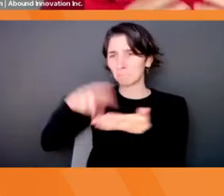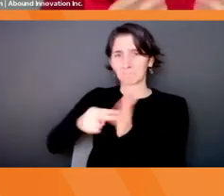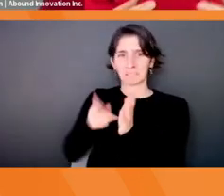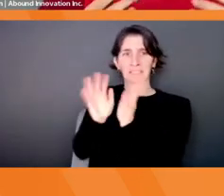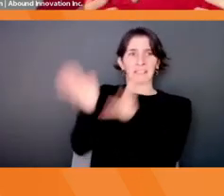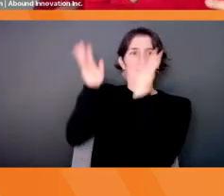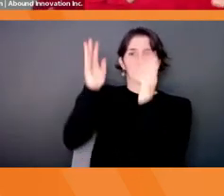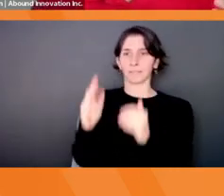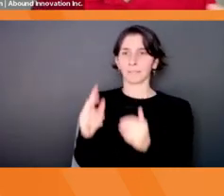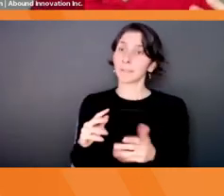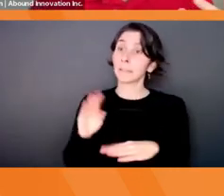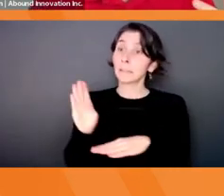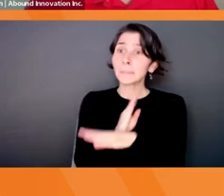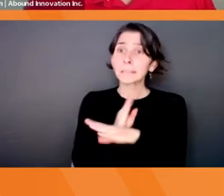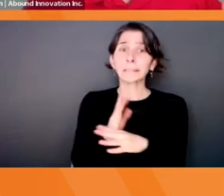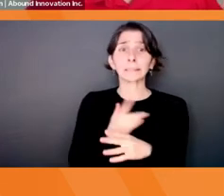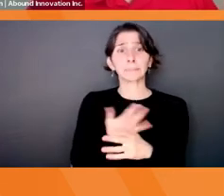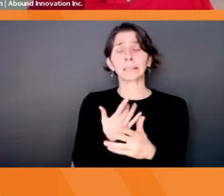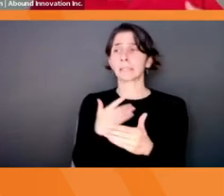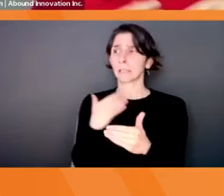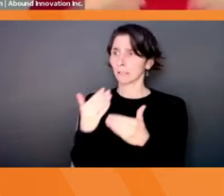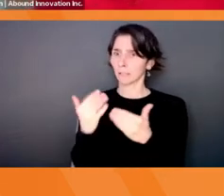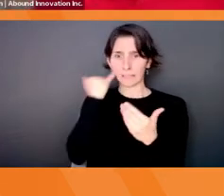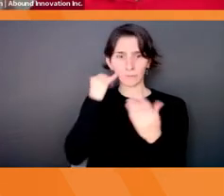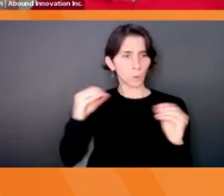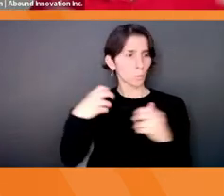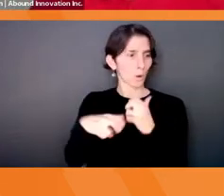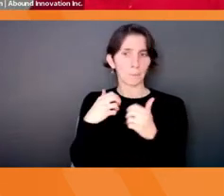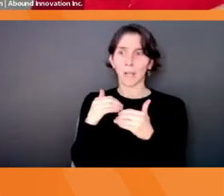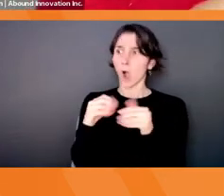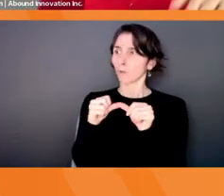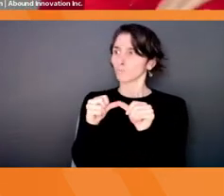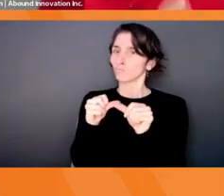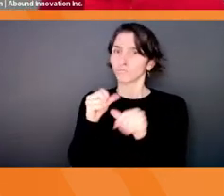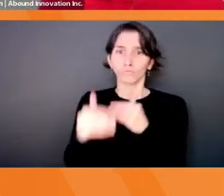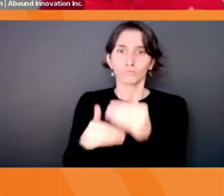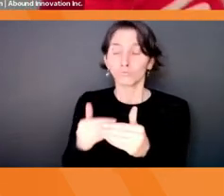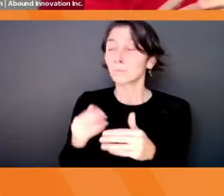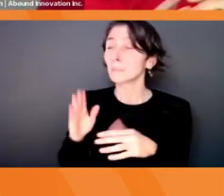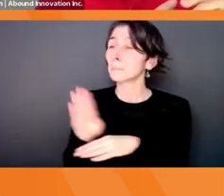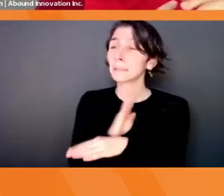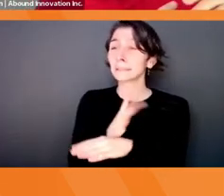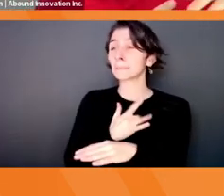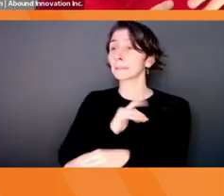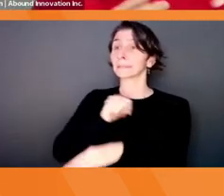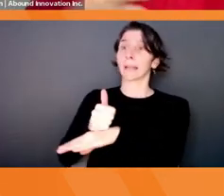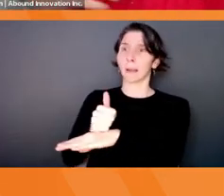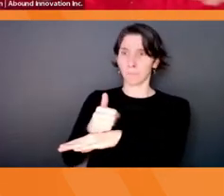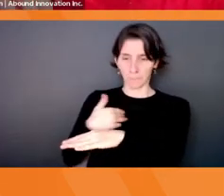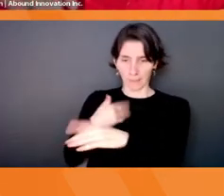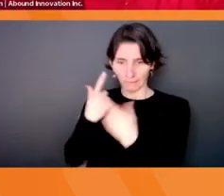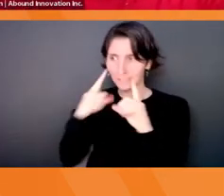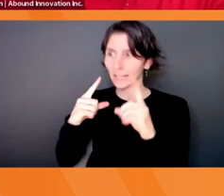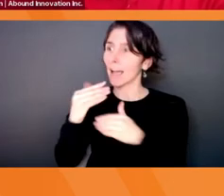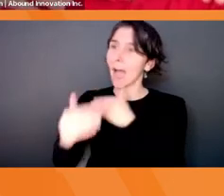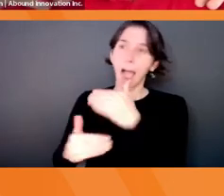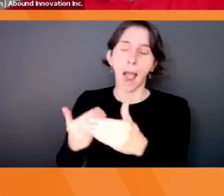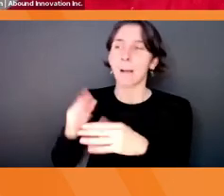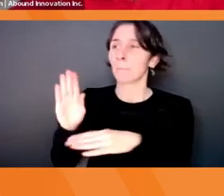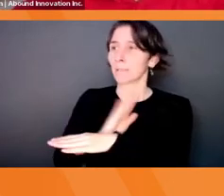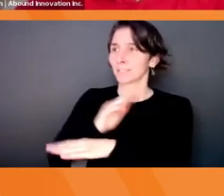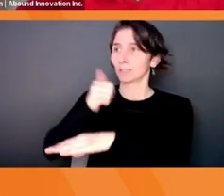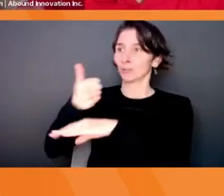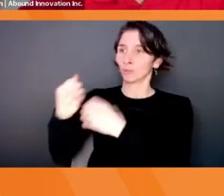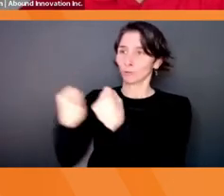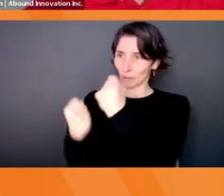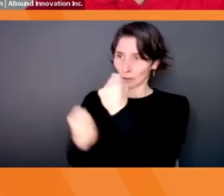And they're literally set up to keep the bus running, right? Companies form because they do something amazing in the world. And then the business structures are set up